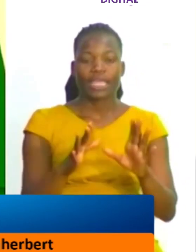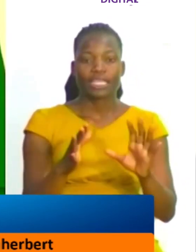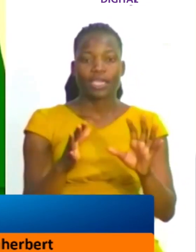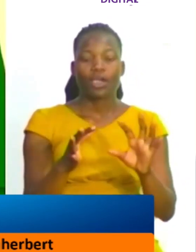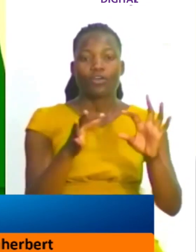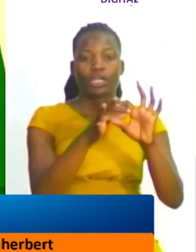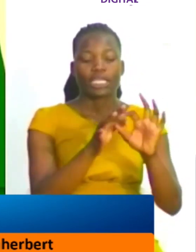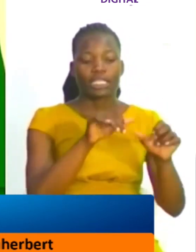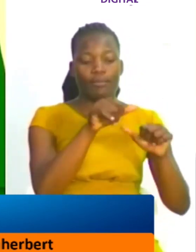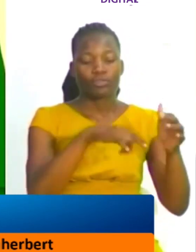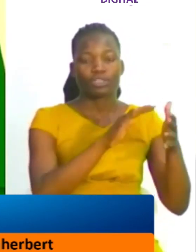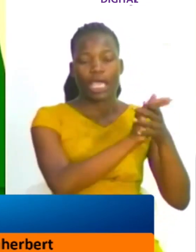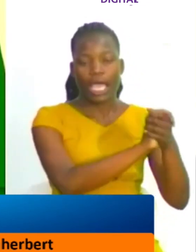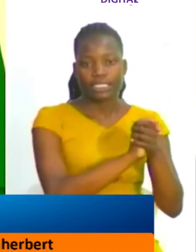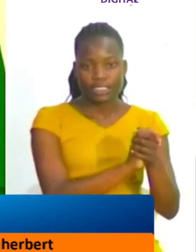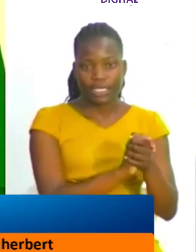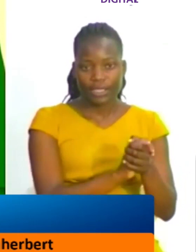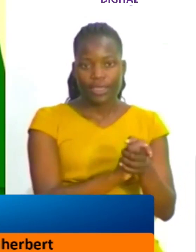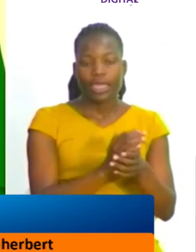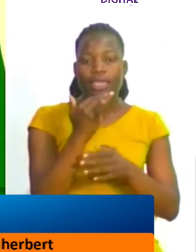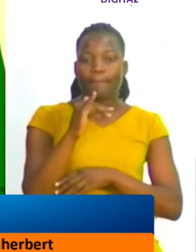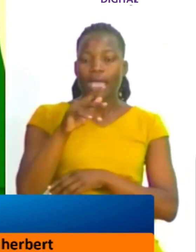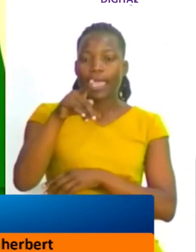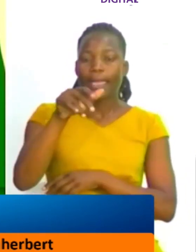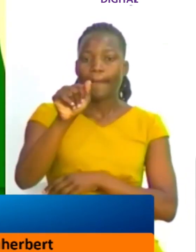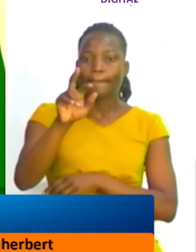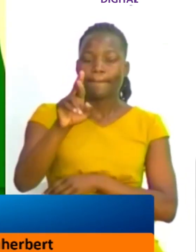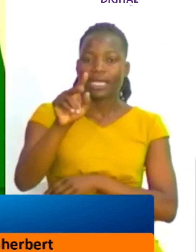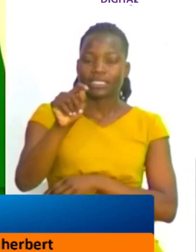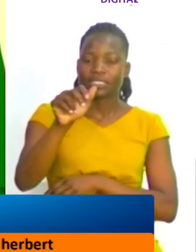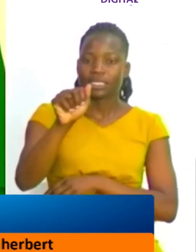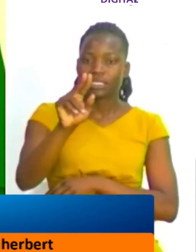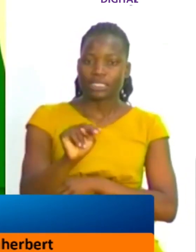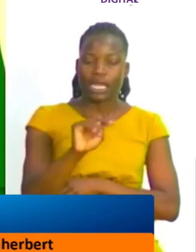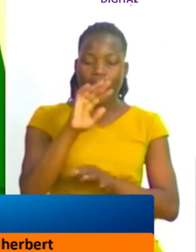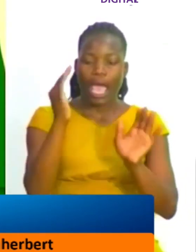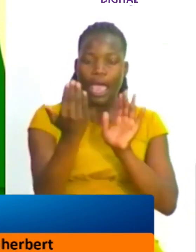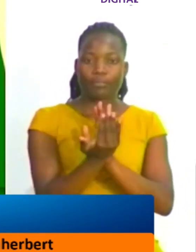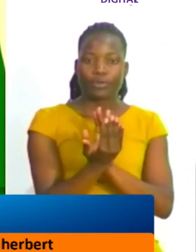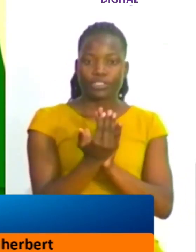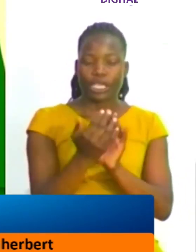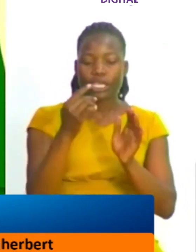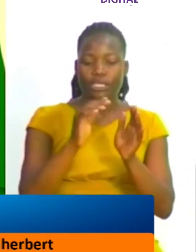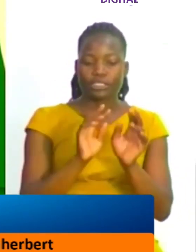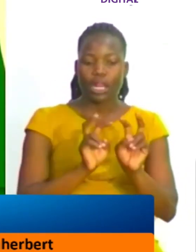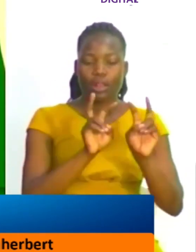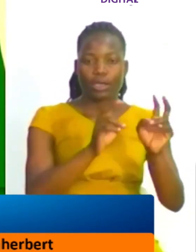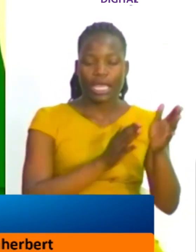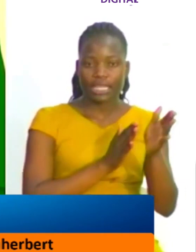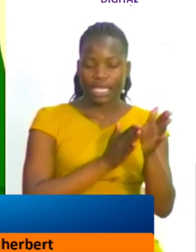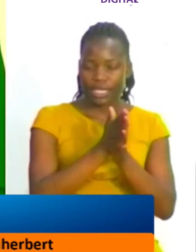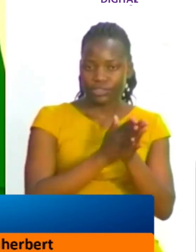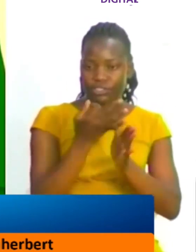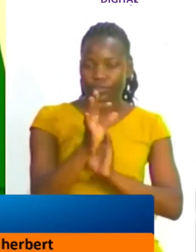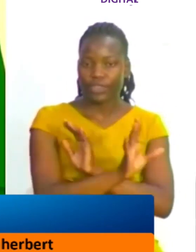on a handshake the bipartisan approach is an approach that looks at the interest of the country over and